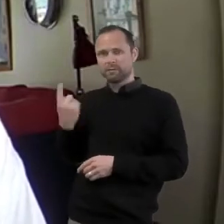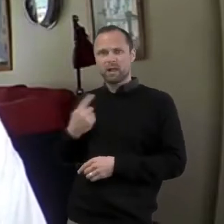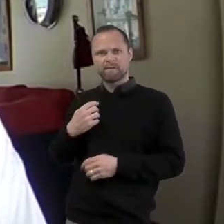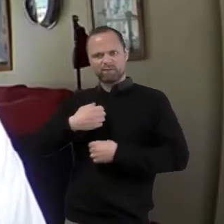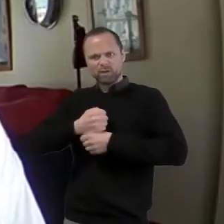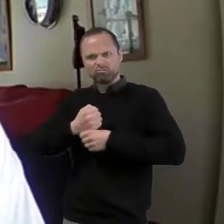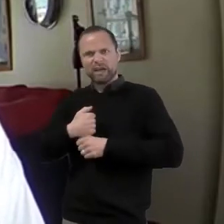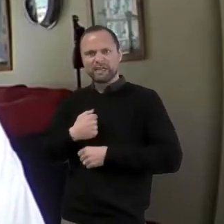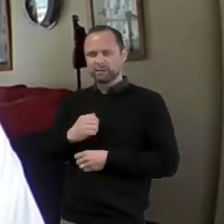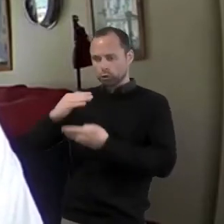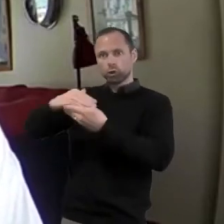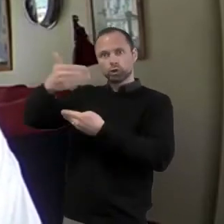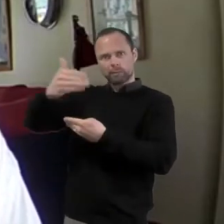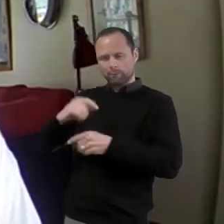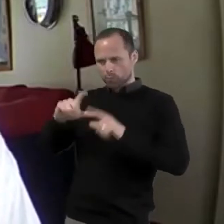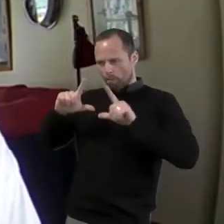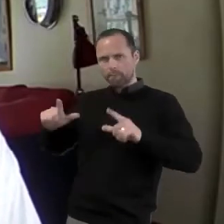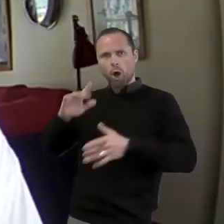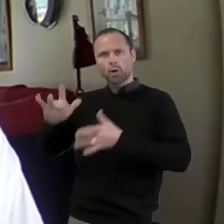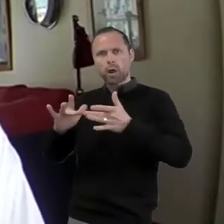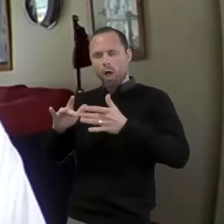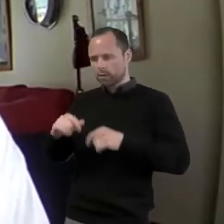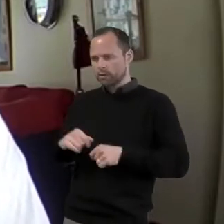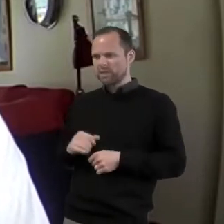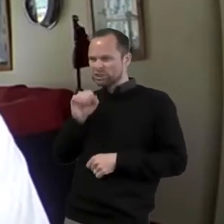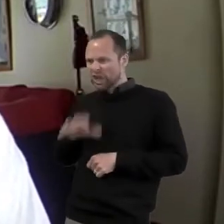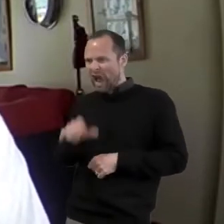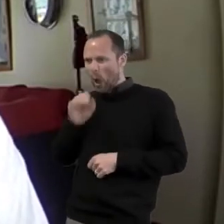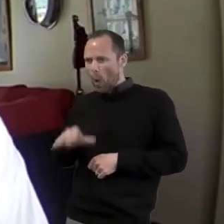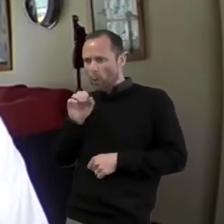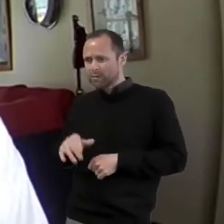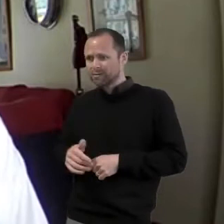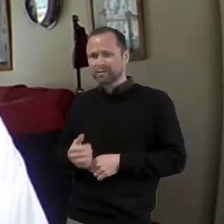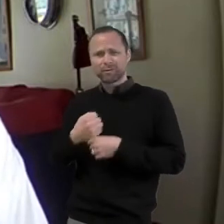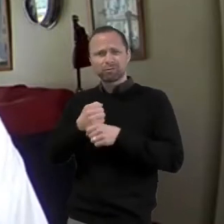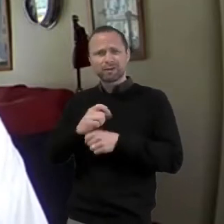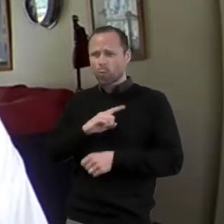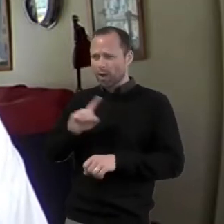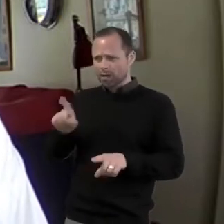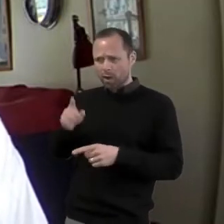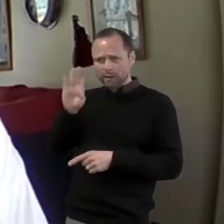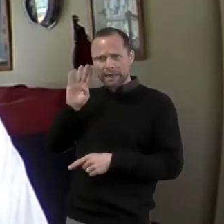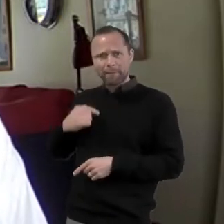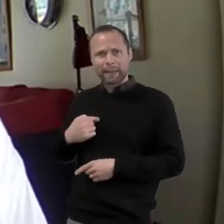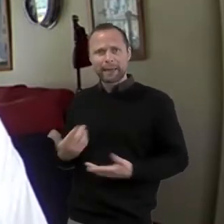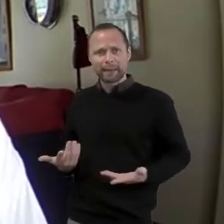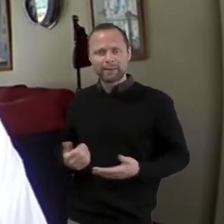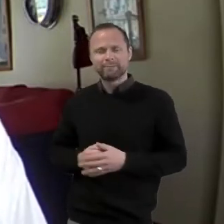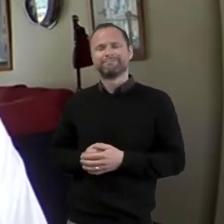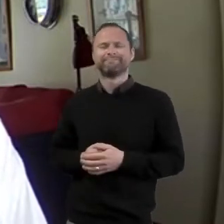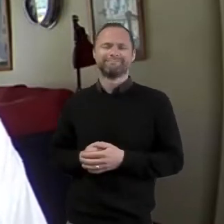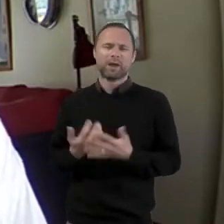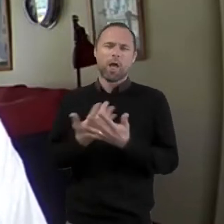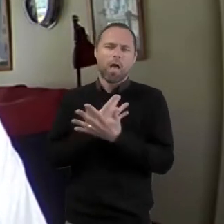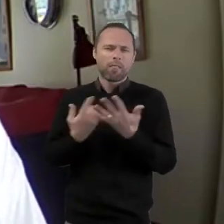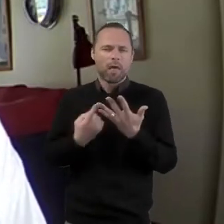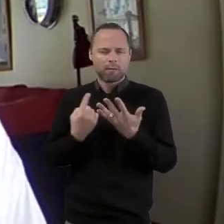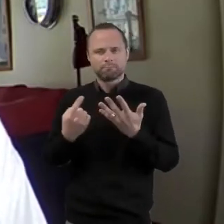little frustrated that no one can hear him. There have been so many other examples going on in